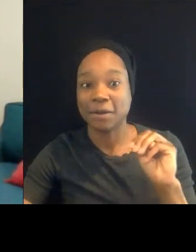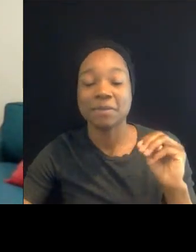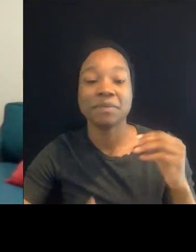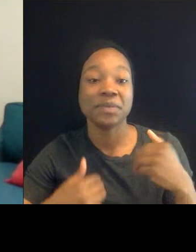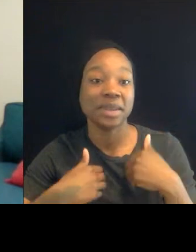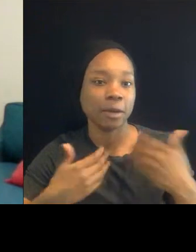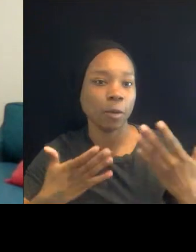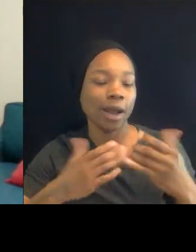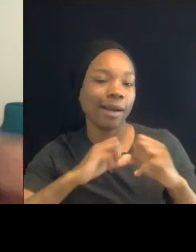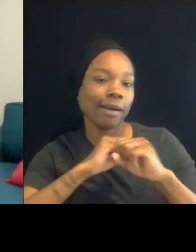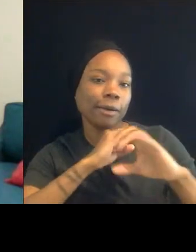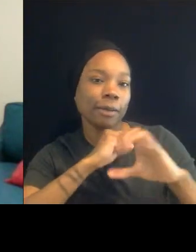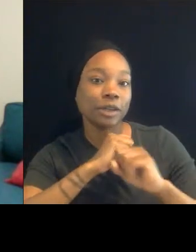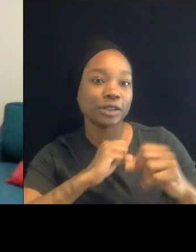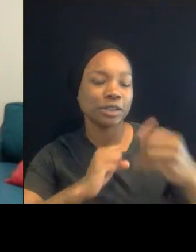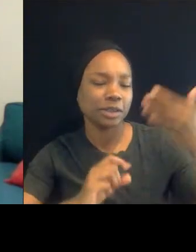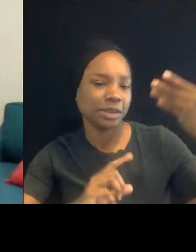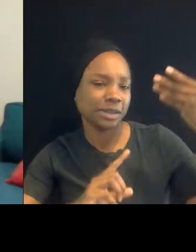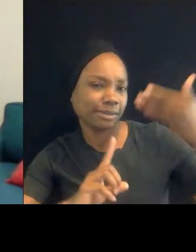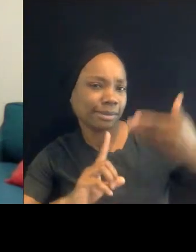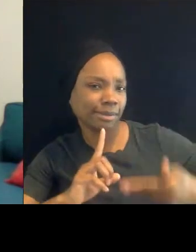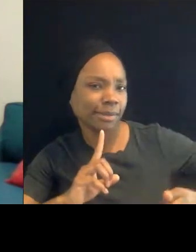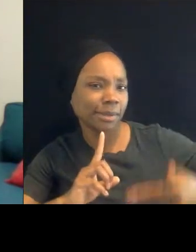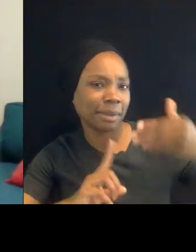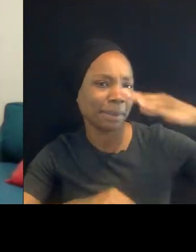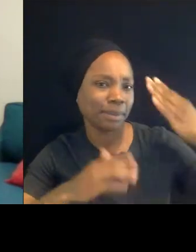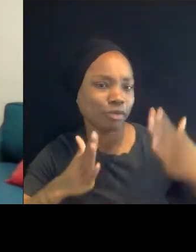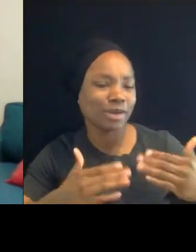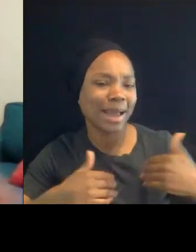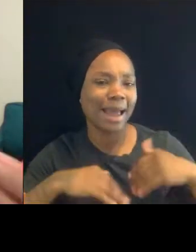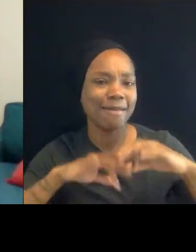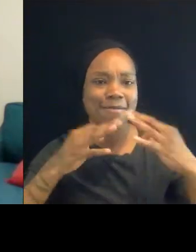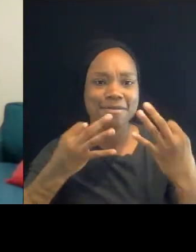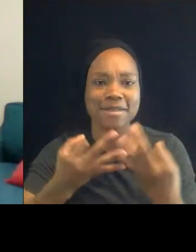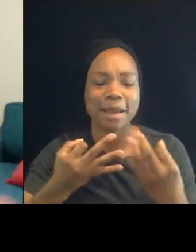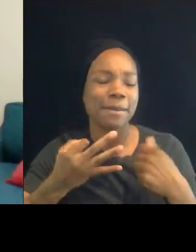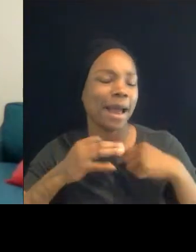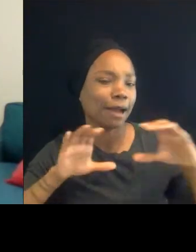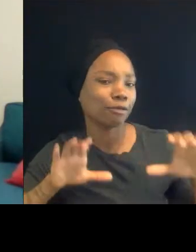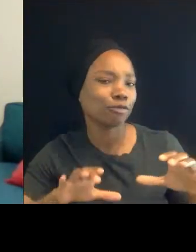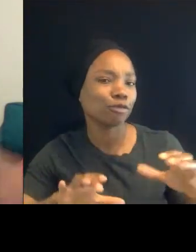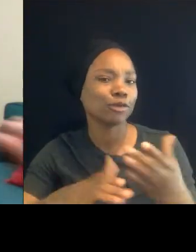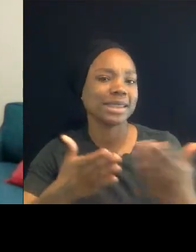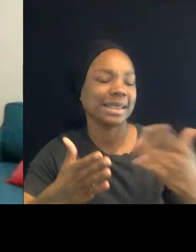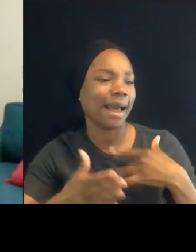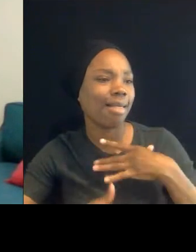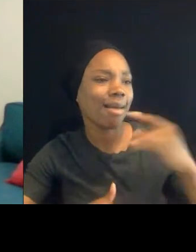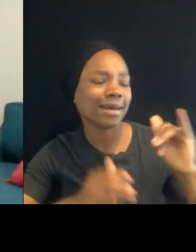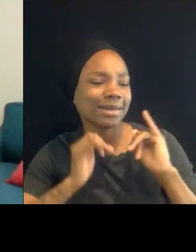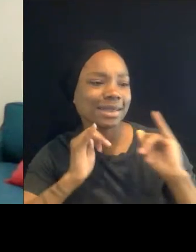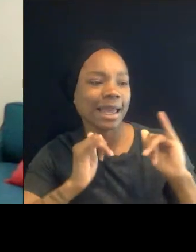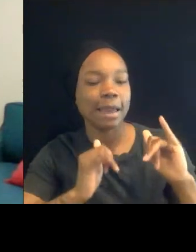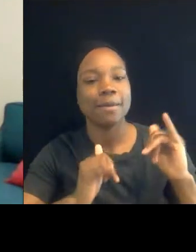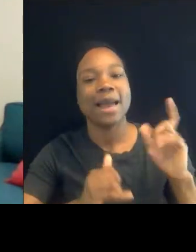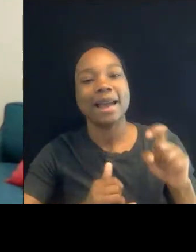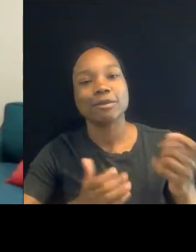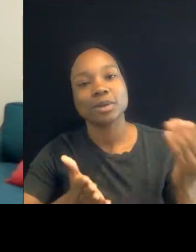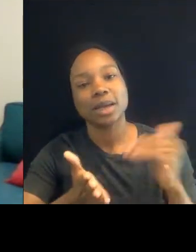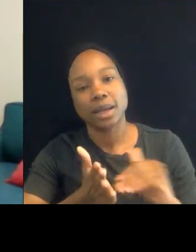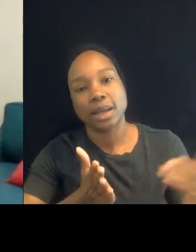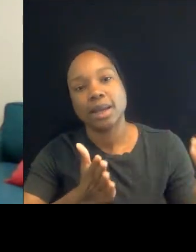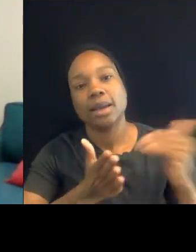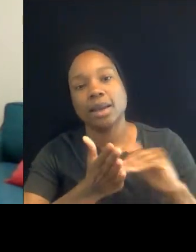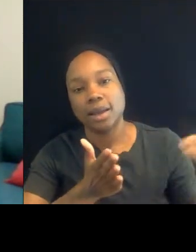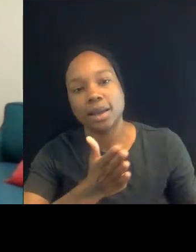family. See, I do things. I like the same things as you. Like you constantly had to humanize yourself and validate yourself. You also